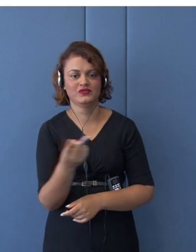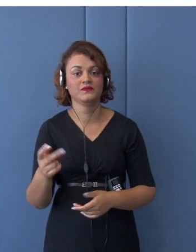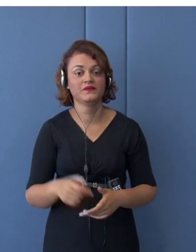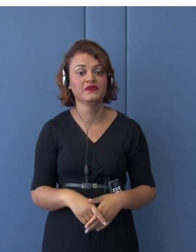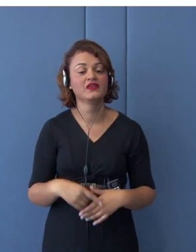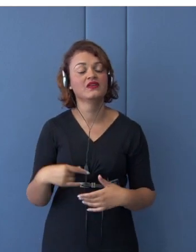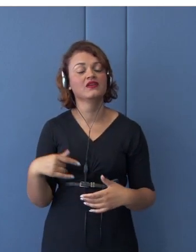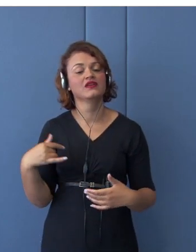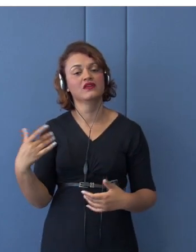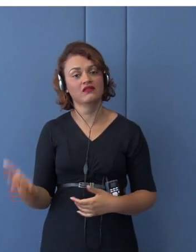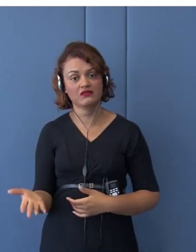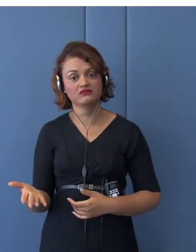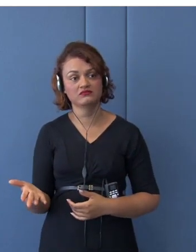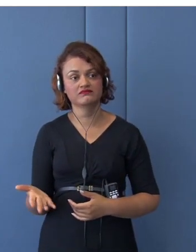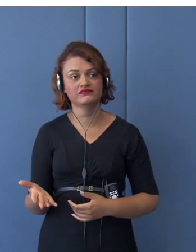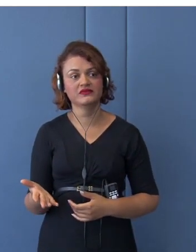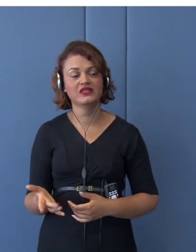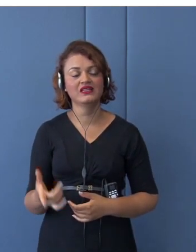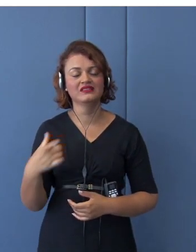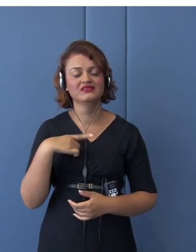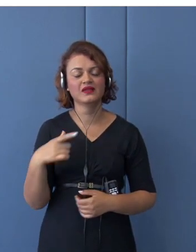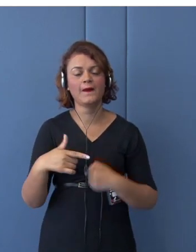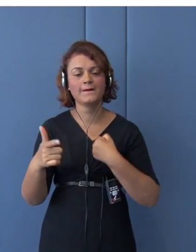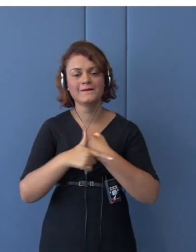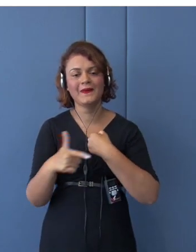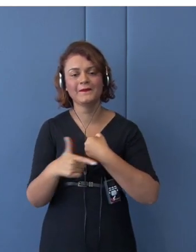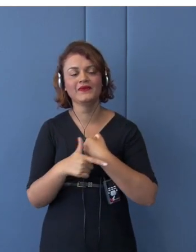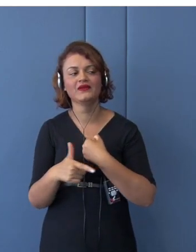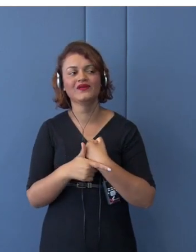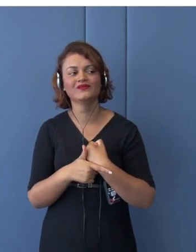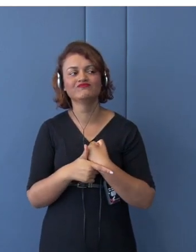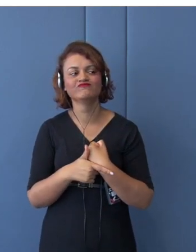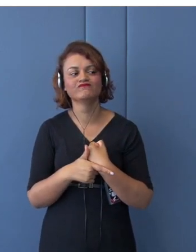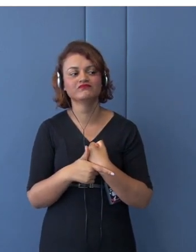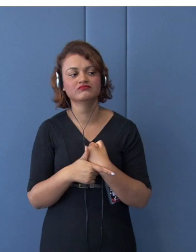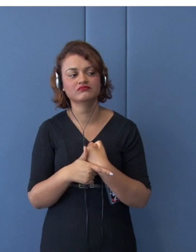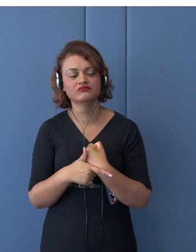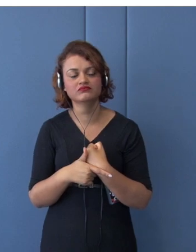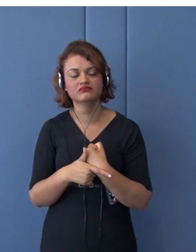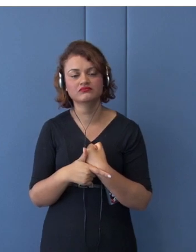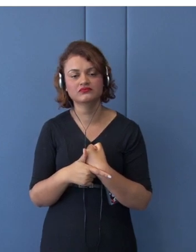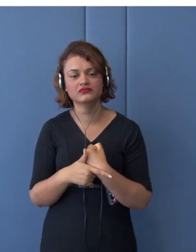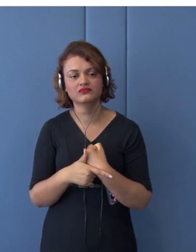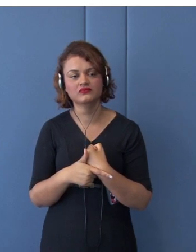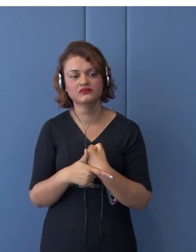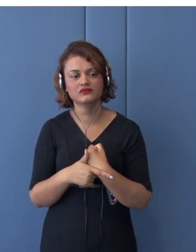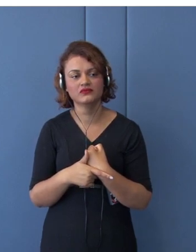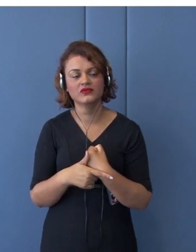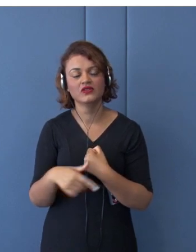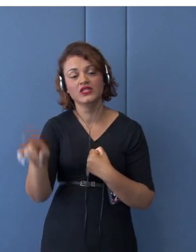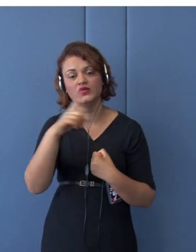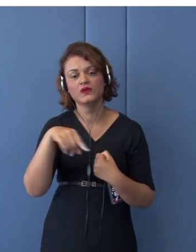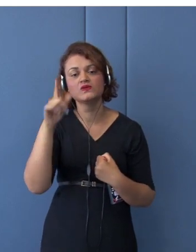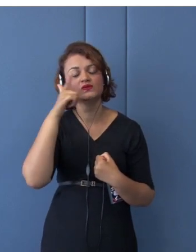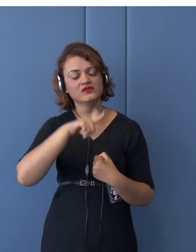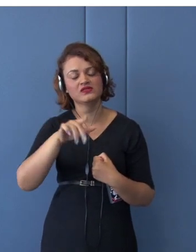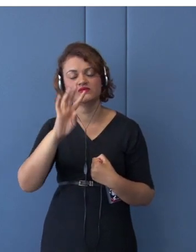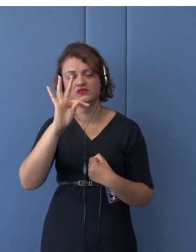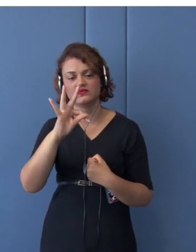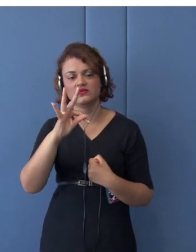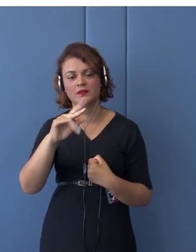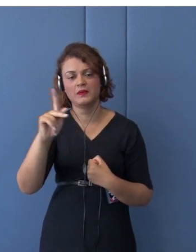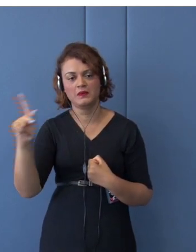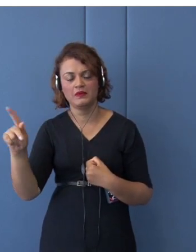The bringing in, for instance, what we have achieved in the TPP, back to RCEP, and the other way around.